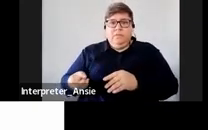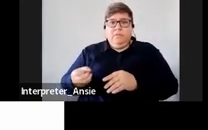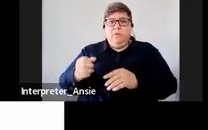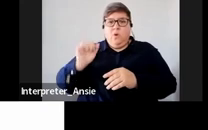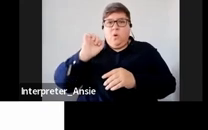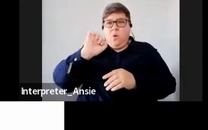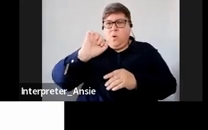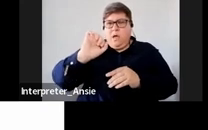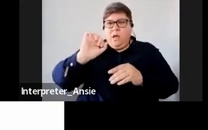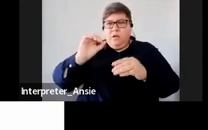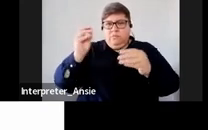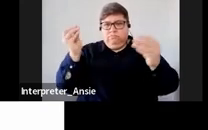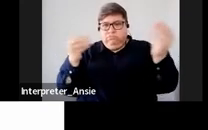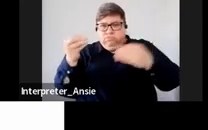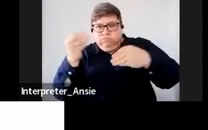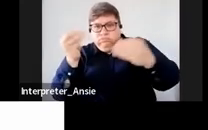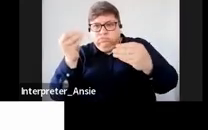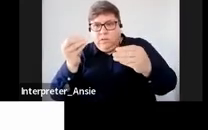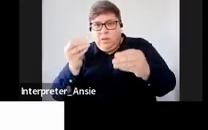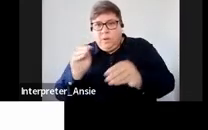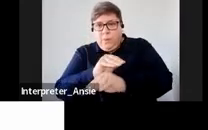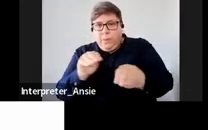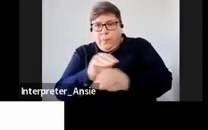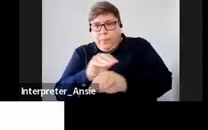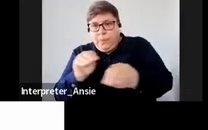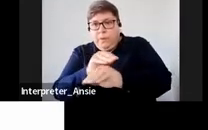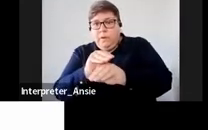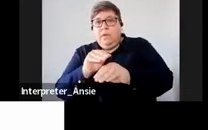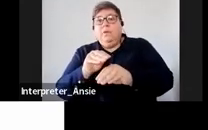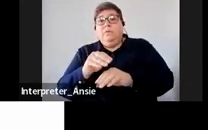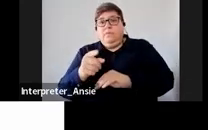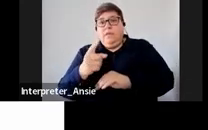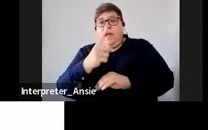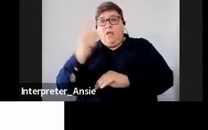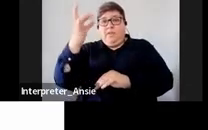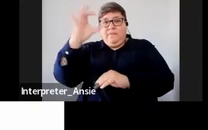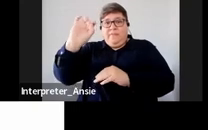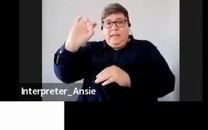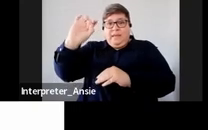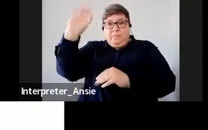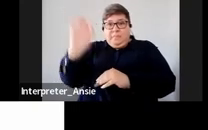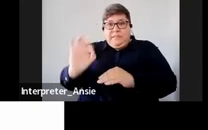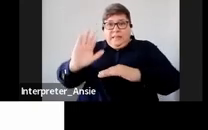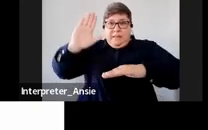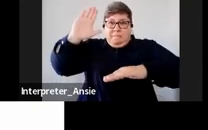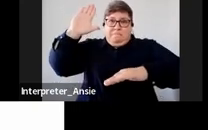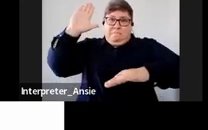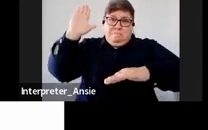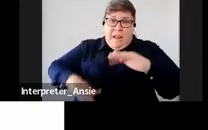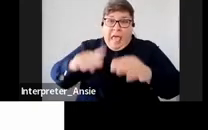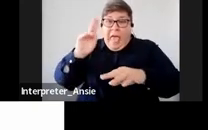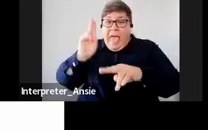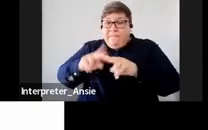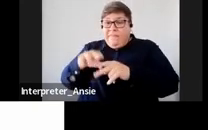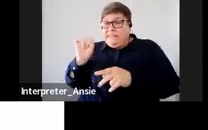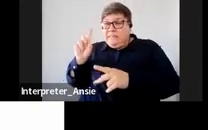percentage it starts at 150% so if it can be proven by SARS that yes there was